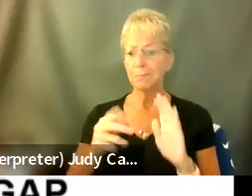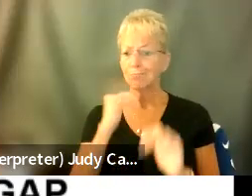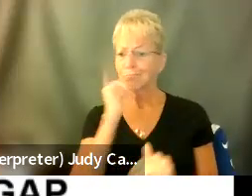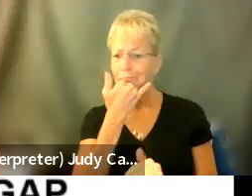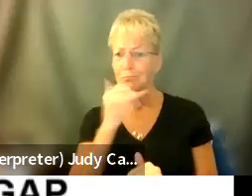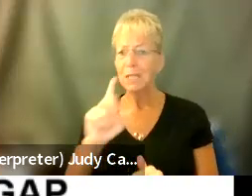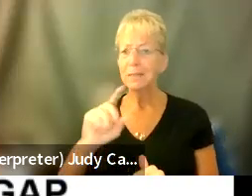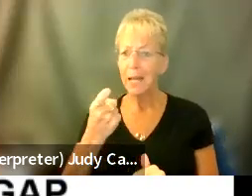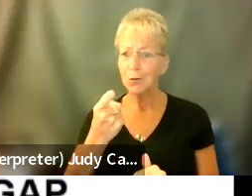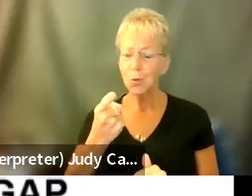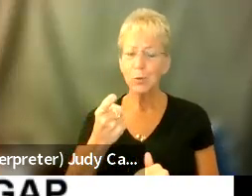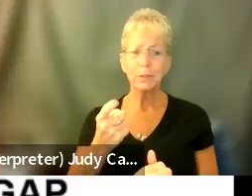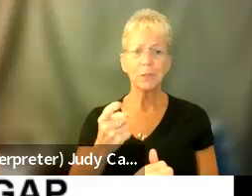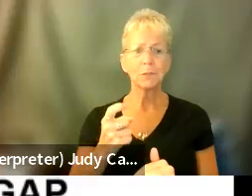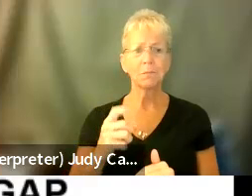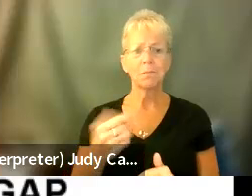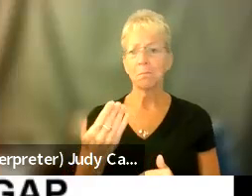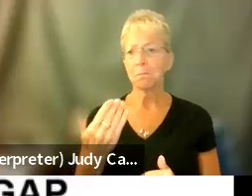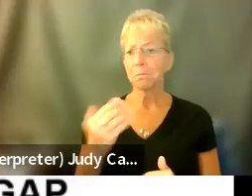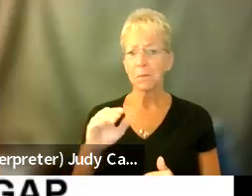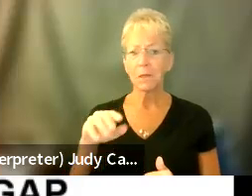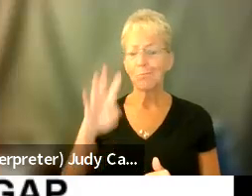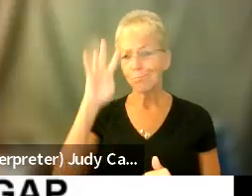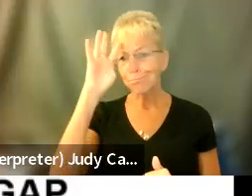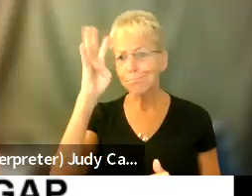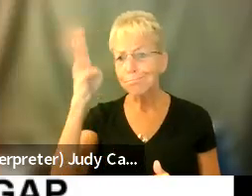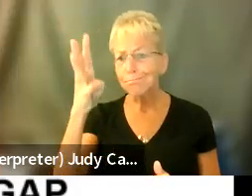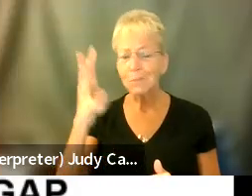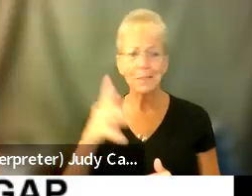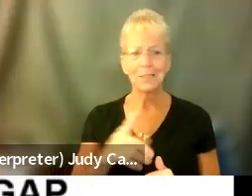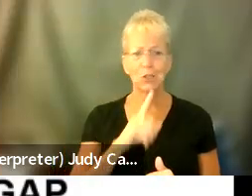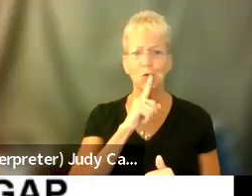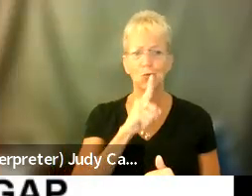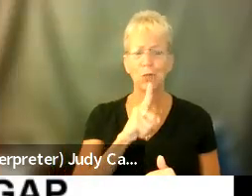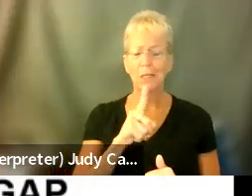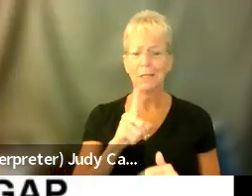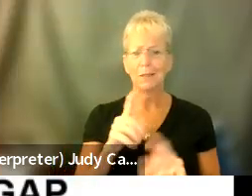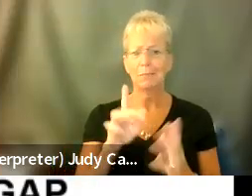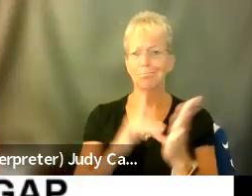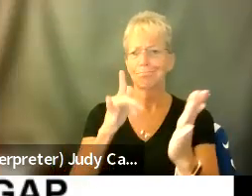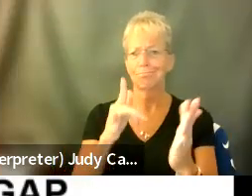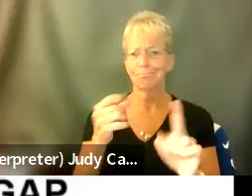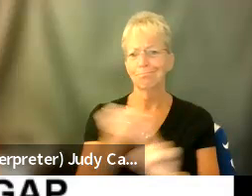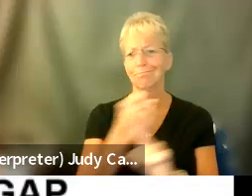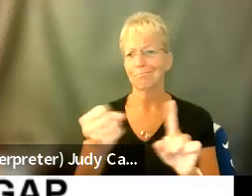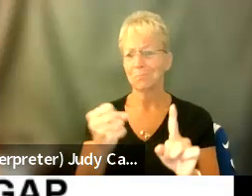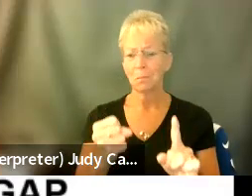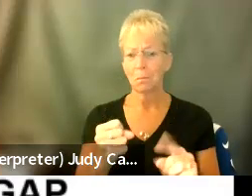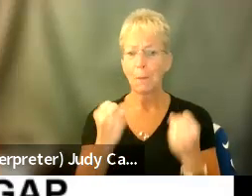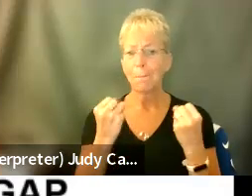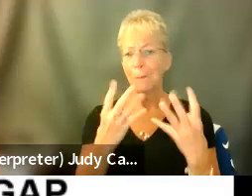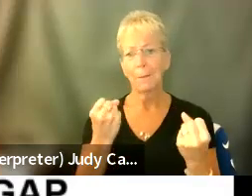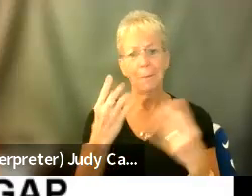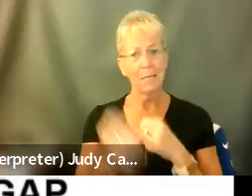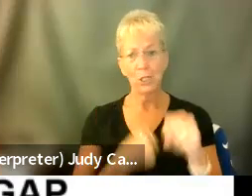with, um, it being psychosomatic, you're extremely mistreated. And I was mistreated for many, many